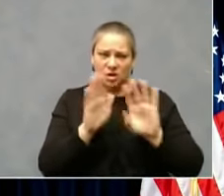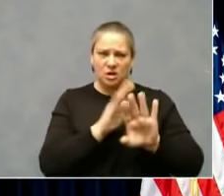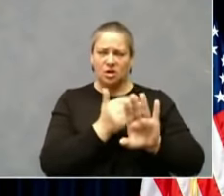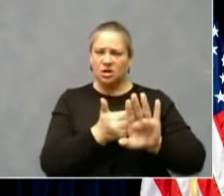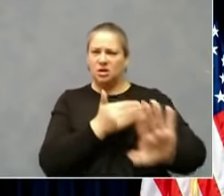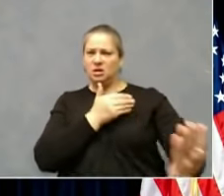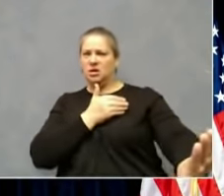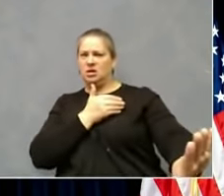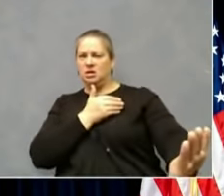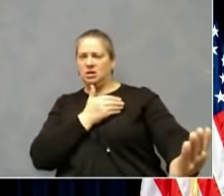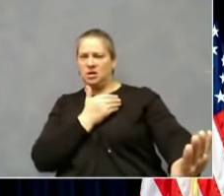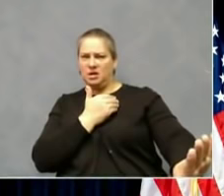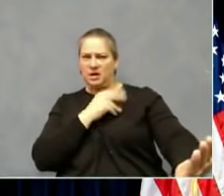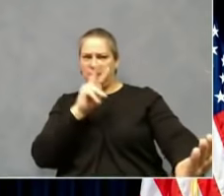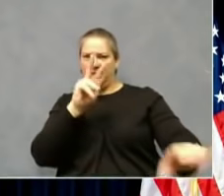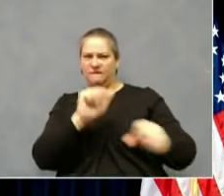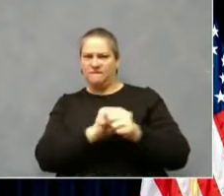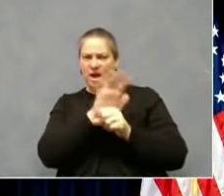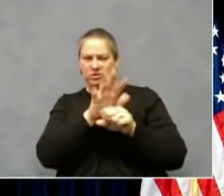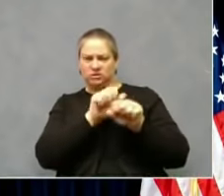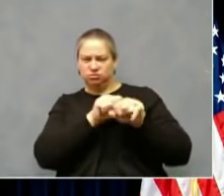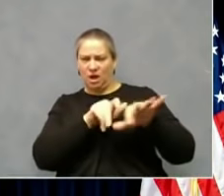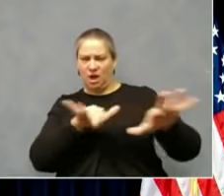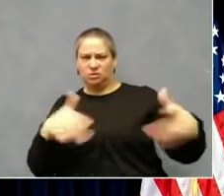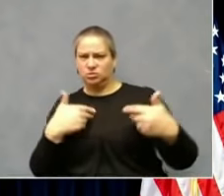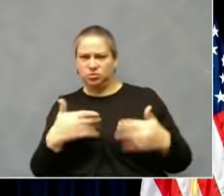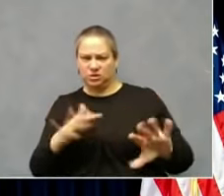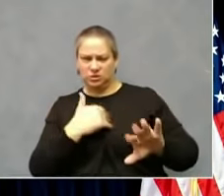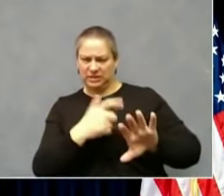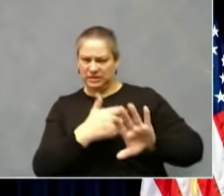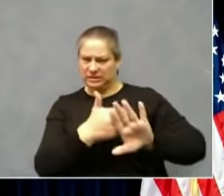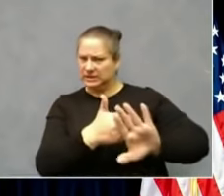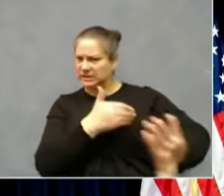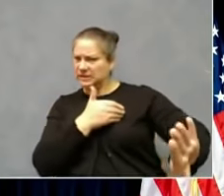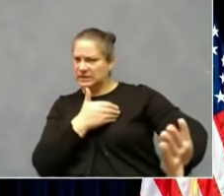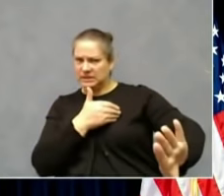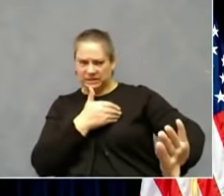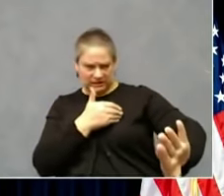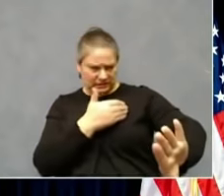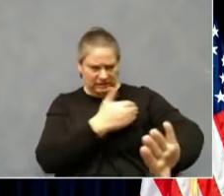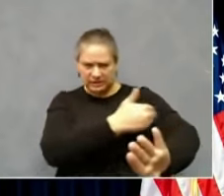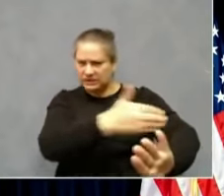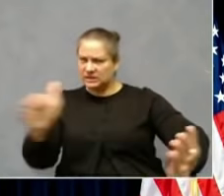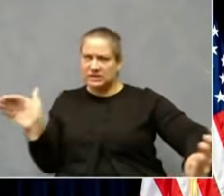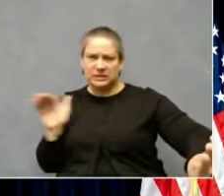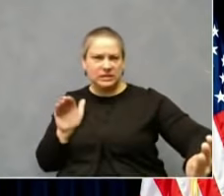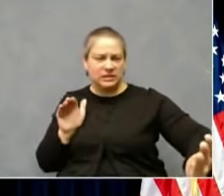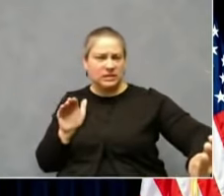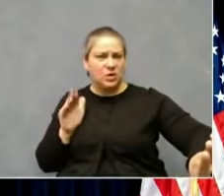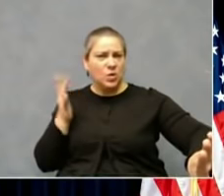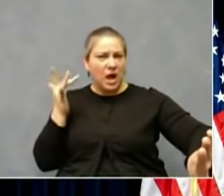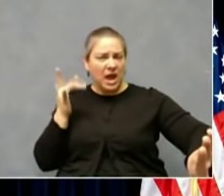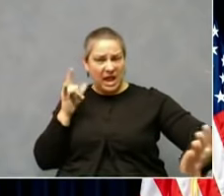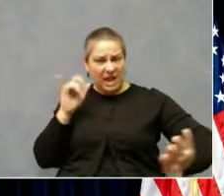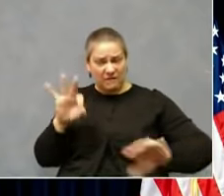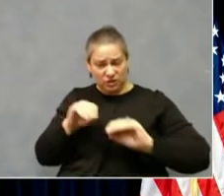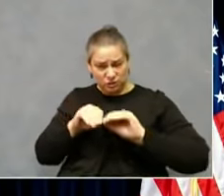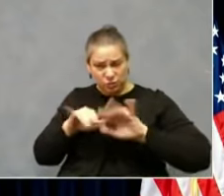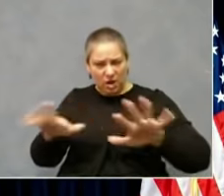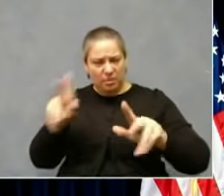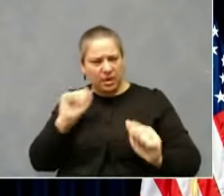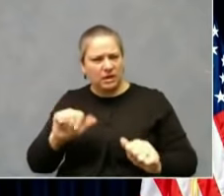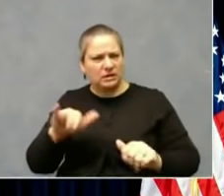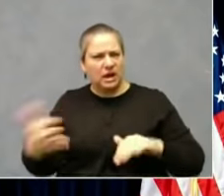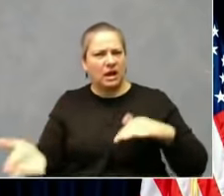stop it from where it is, people will pay with their lives. And as far as the CDC, which has made